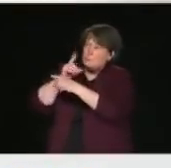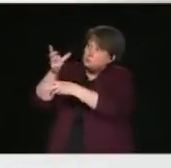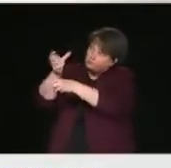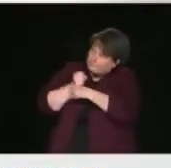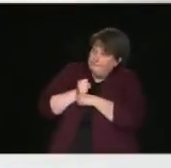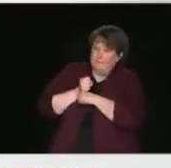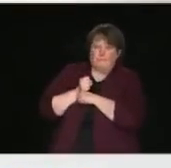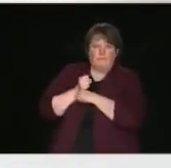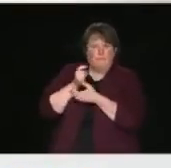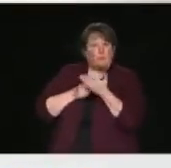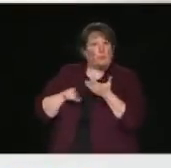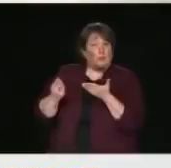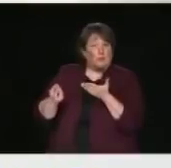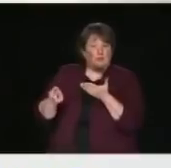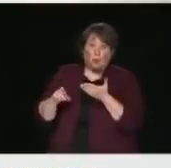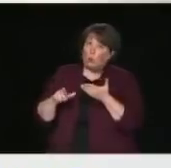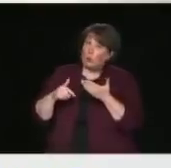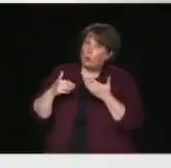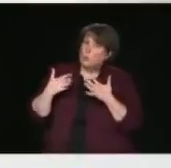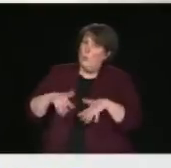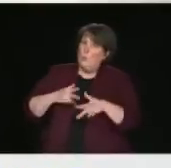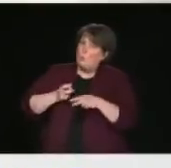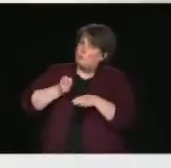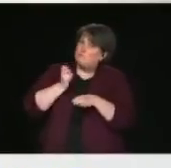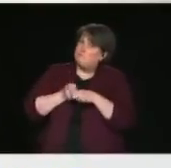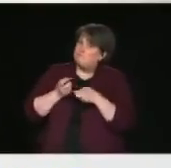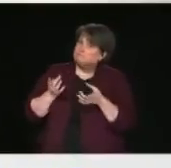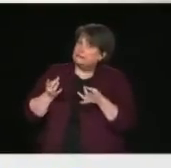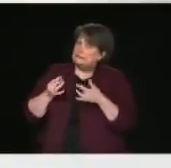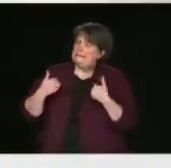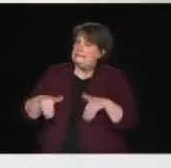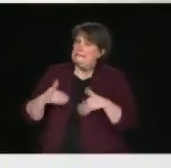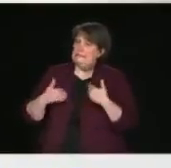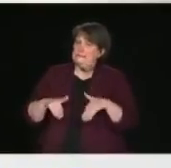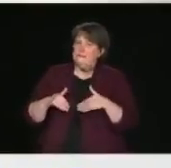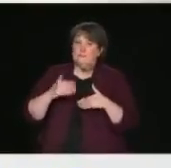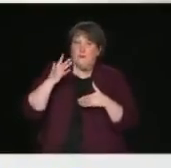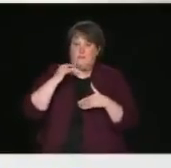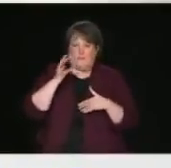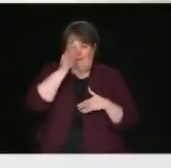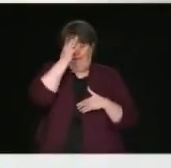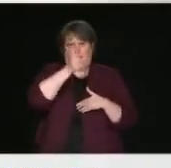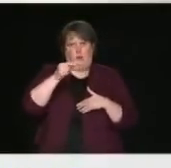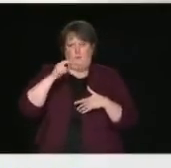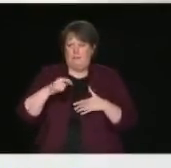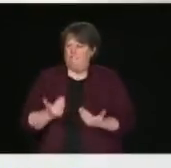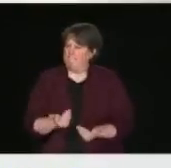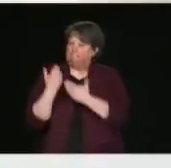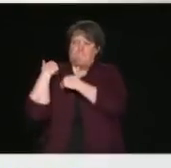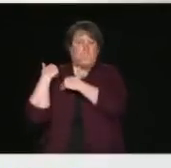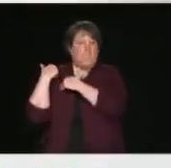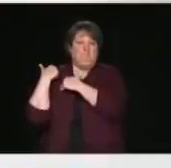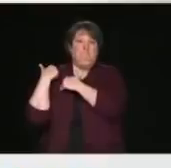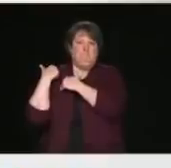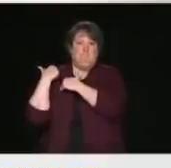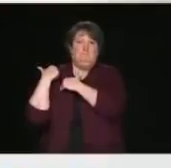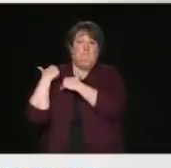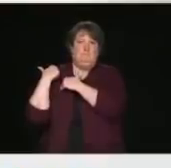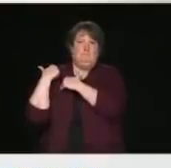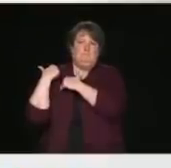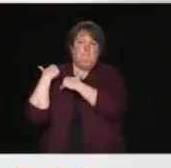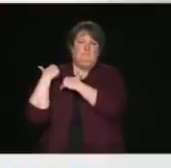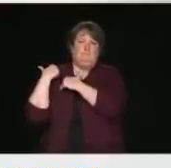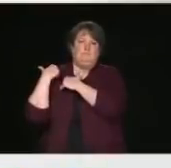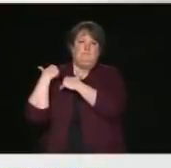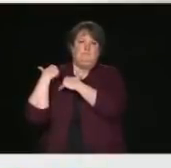but that's why we have to work even harder. And it is also why I am so